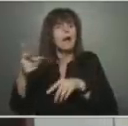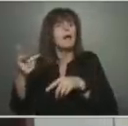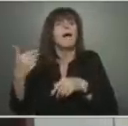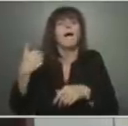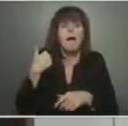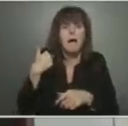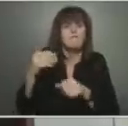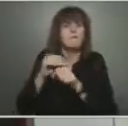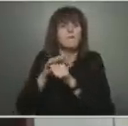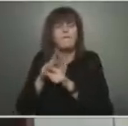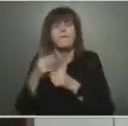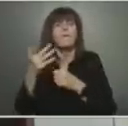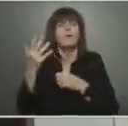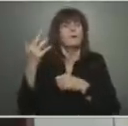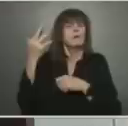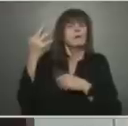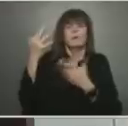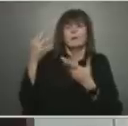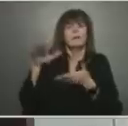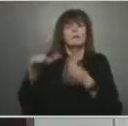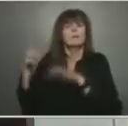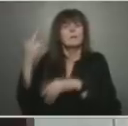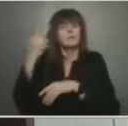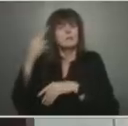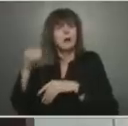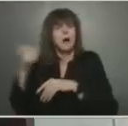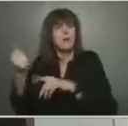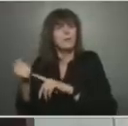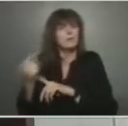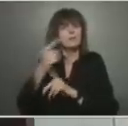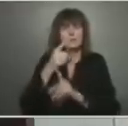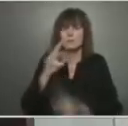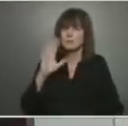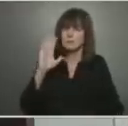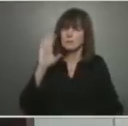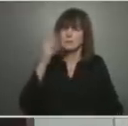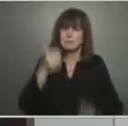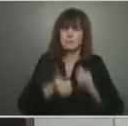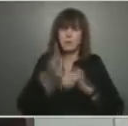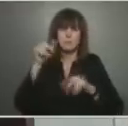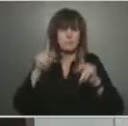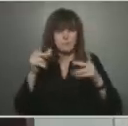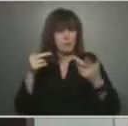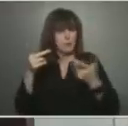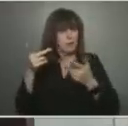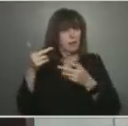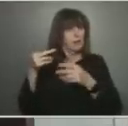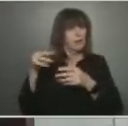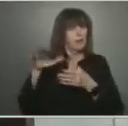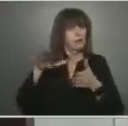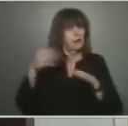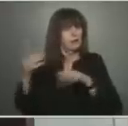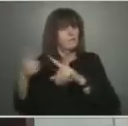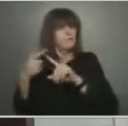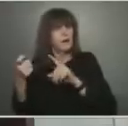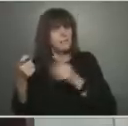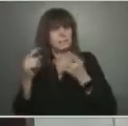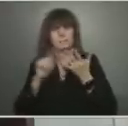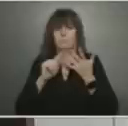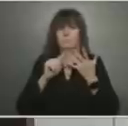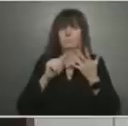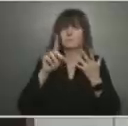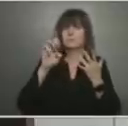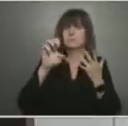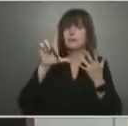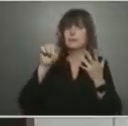due to Delta because of, I guess, the lagging time of infection. Do you still see that as the case?